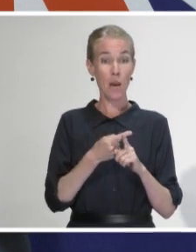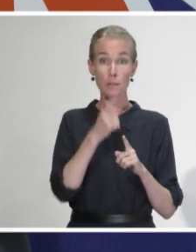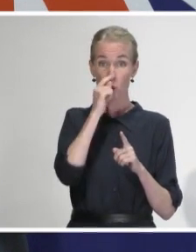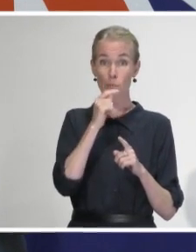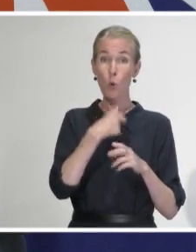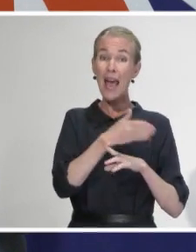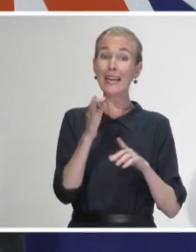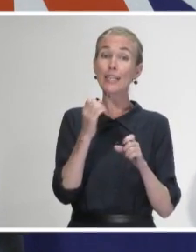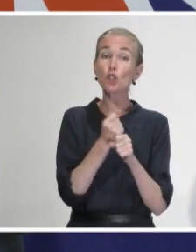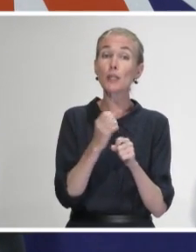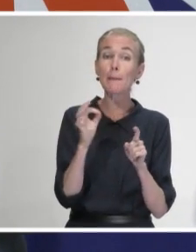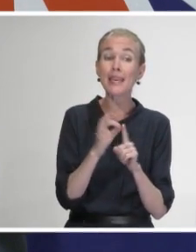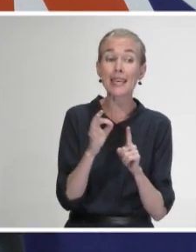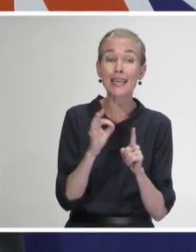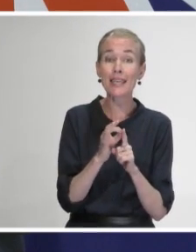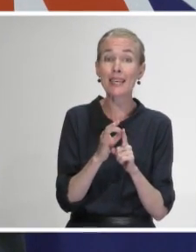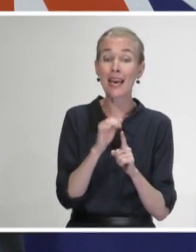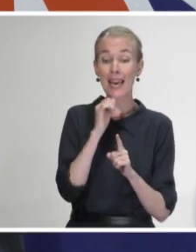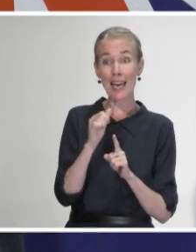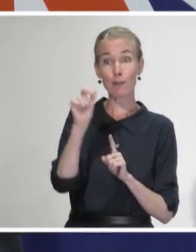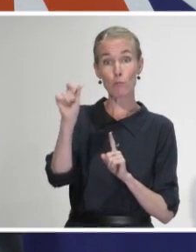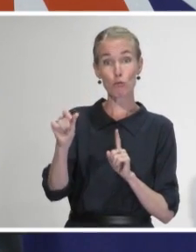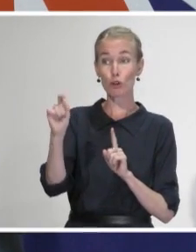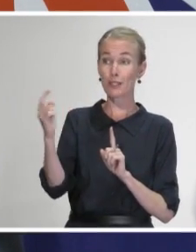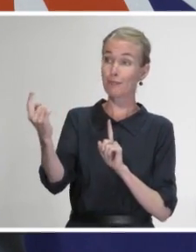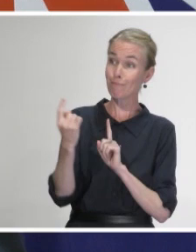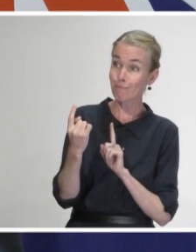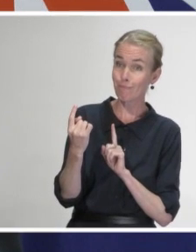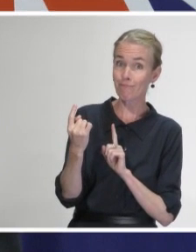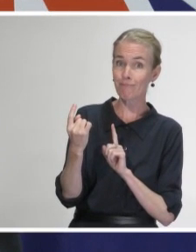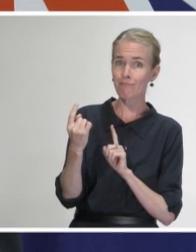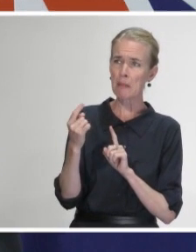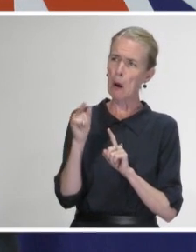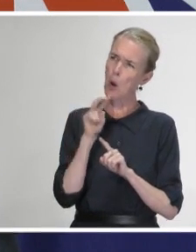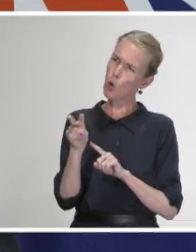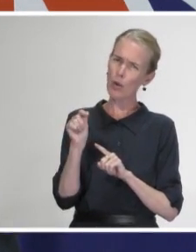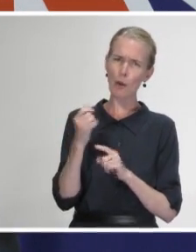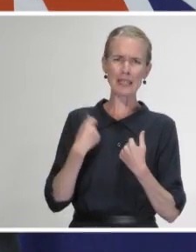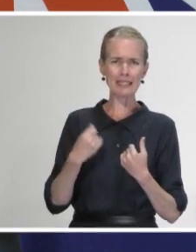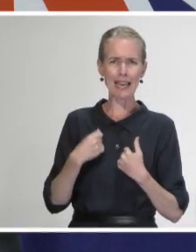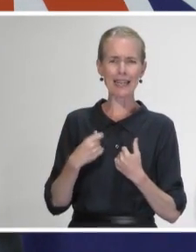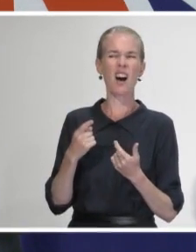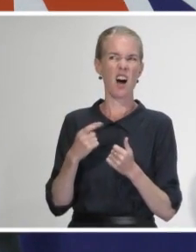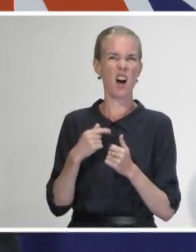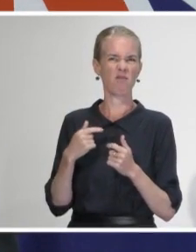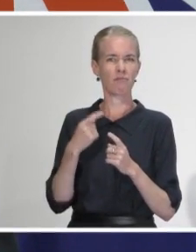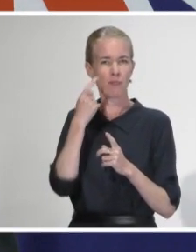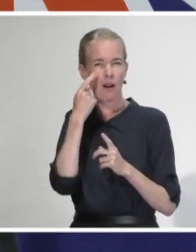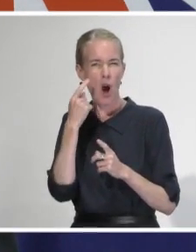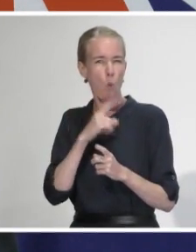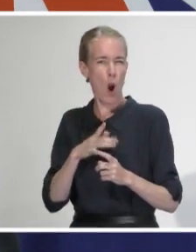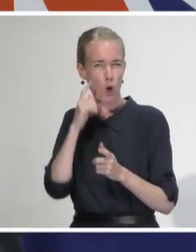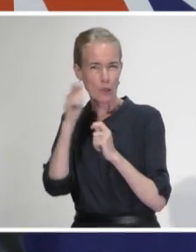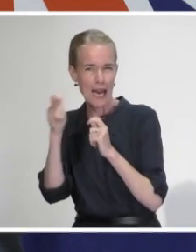practice where people come in with mild illness, they could do the swabs or send them to the community-based assessment centre for swapping. groups that you might